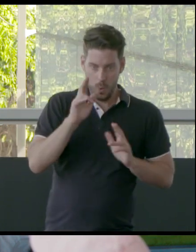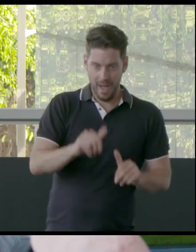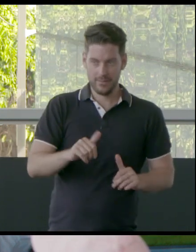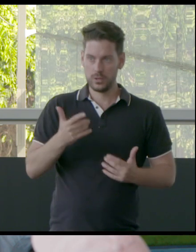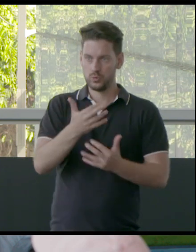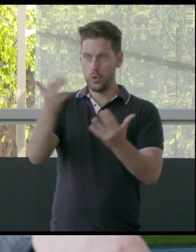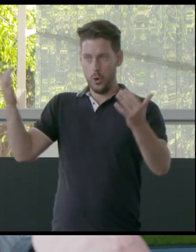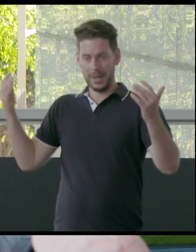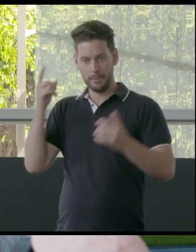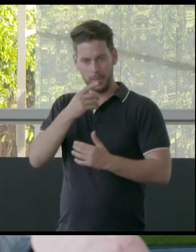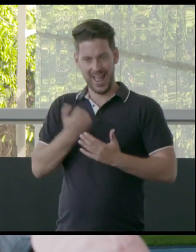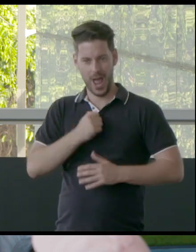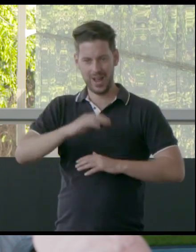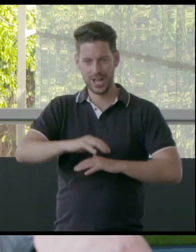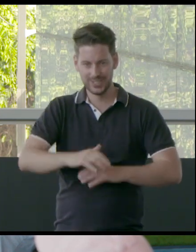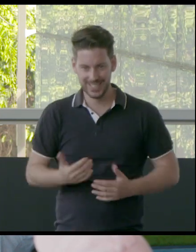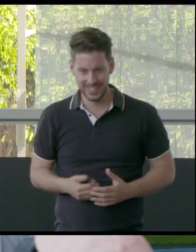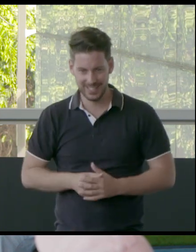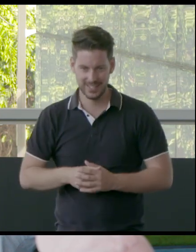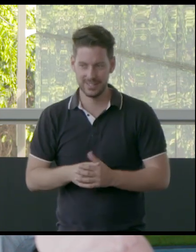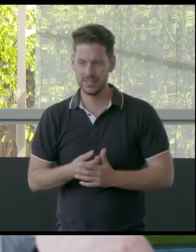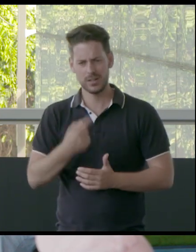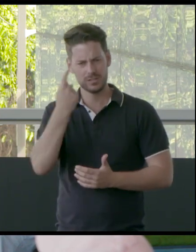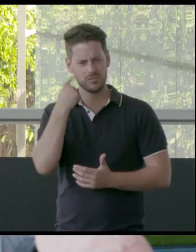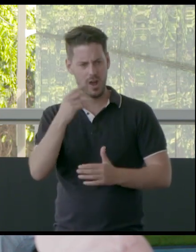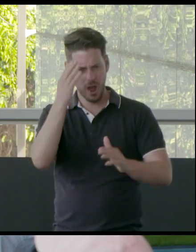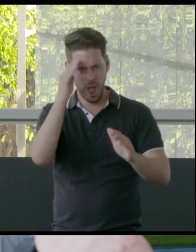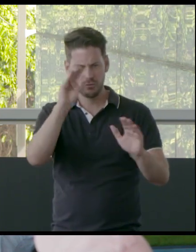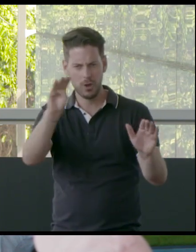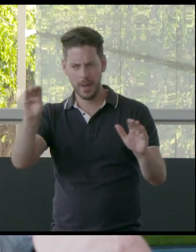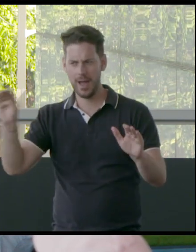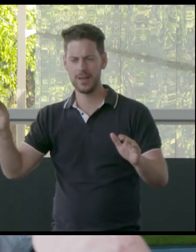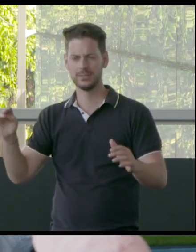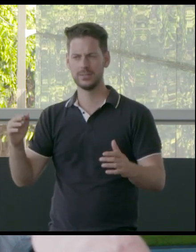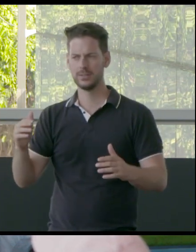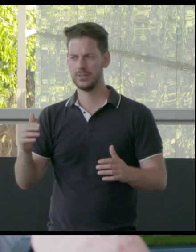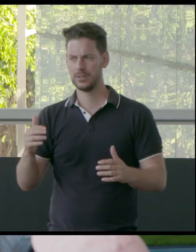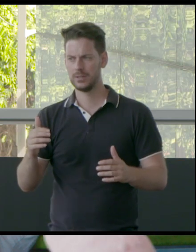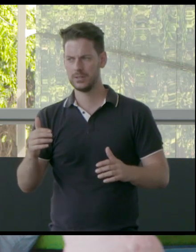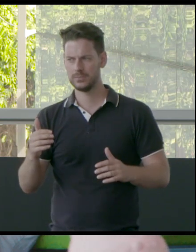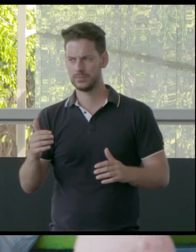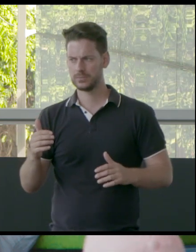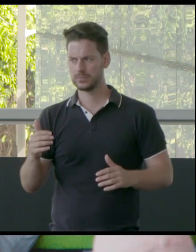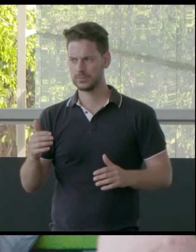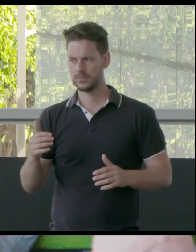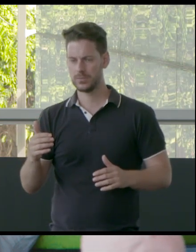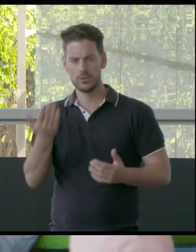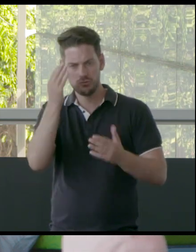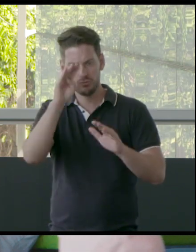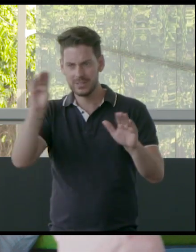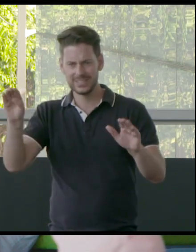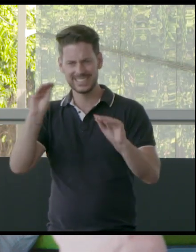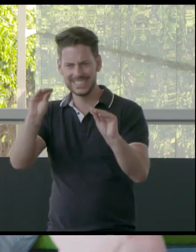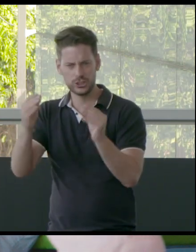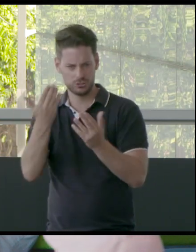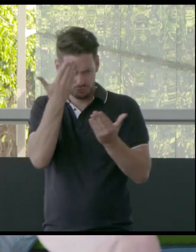countries. You know, and we are trying to remind people of, you know, how to respect